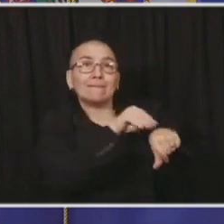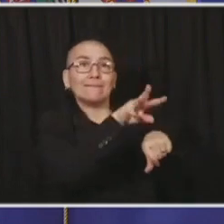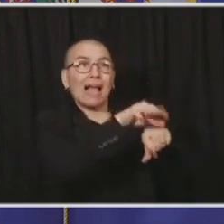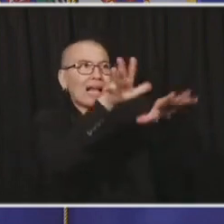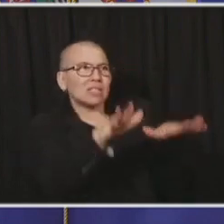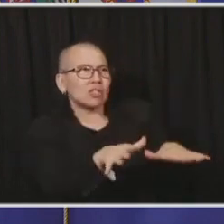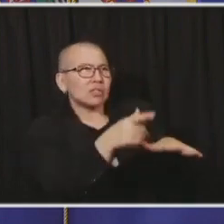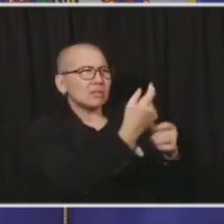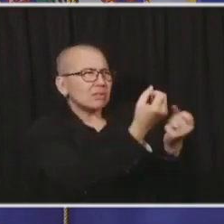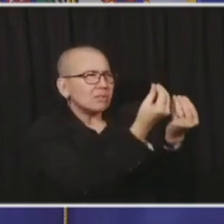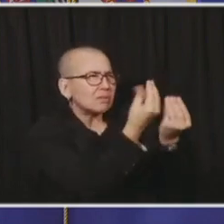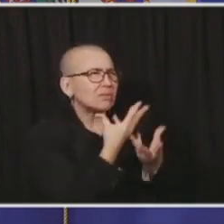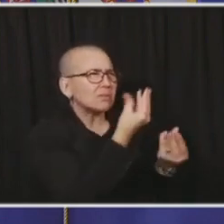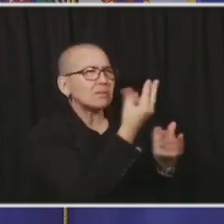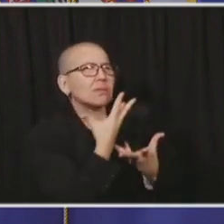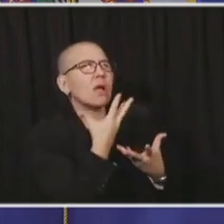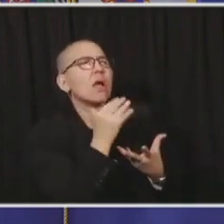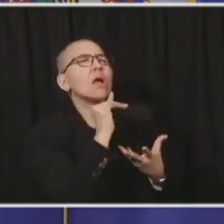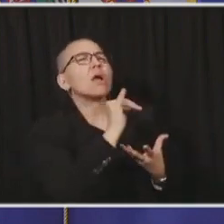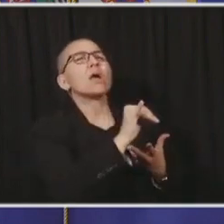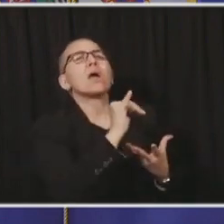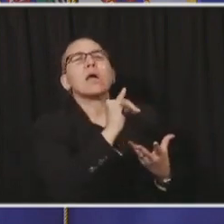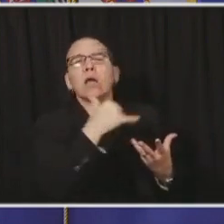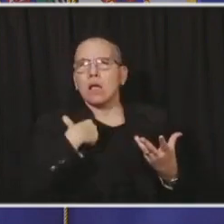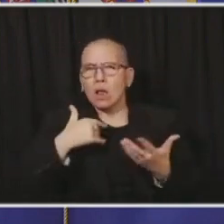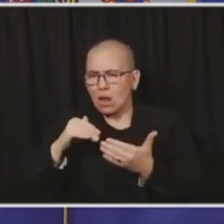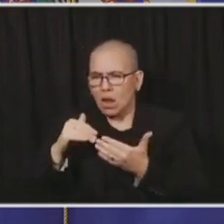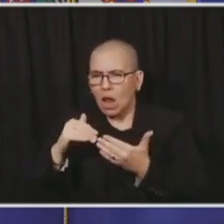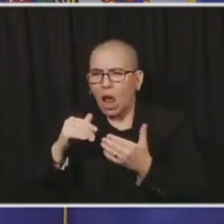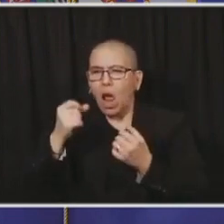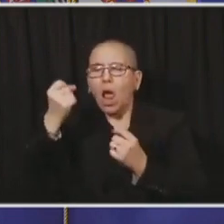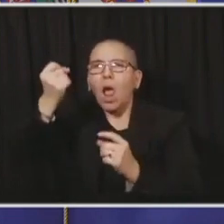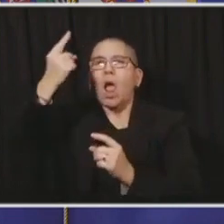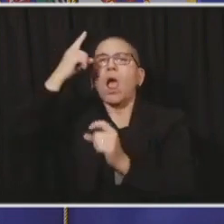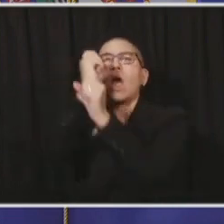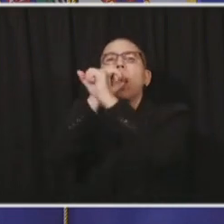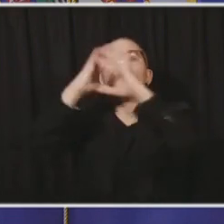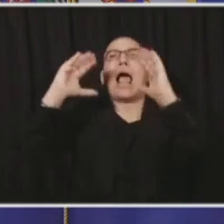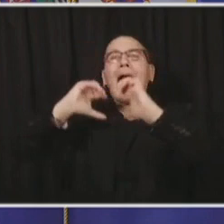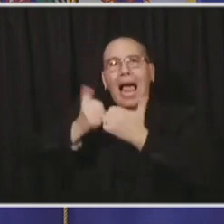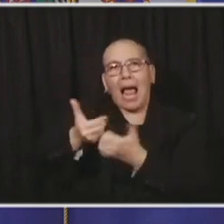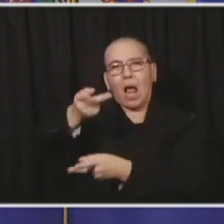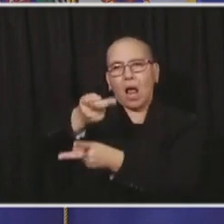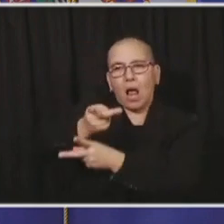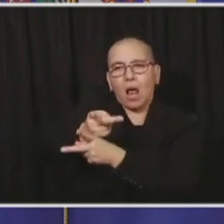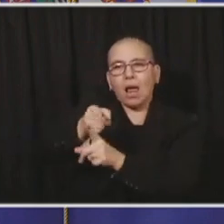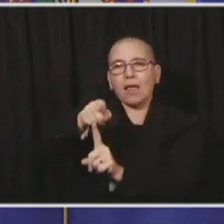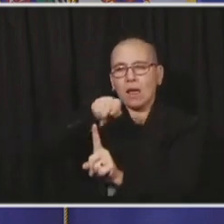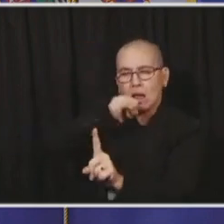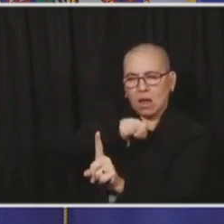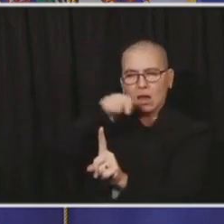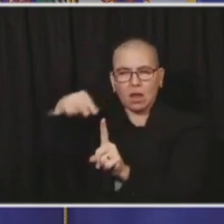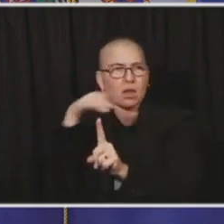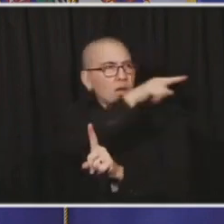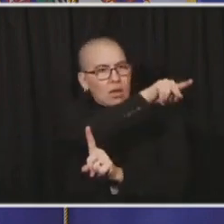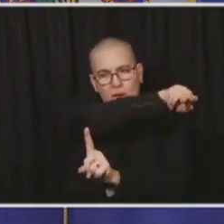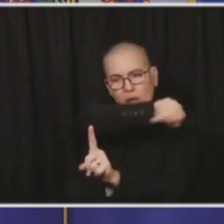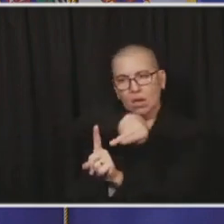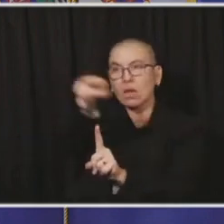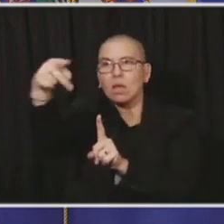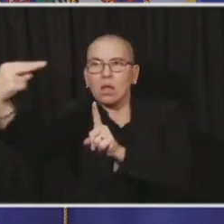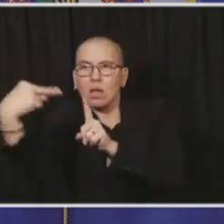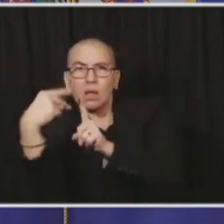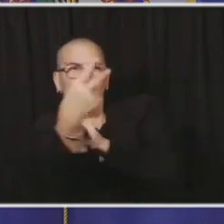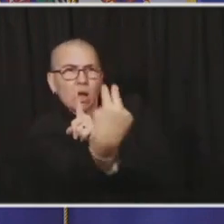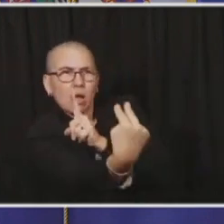How do we make this work? And those are the people we're listening to when we looked at what happened here. The graph you're looking at starts